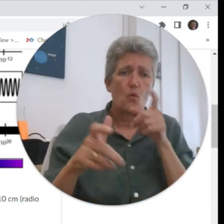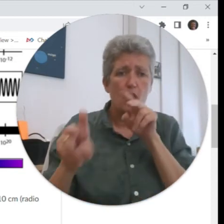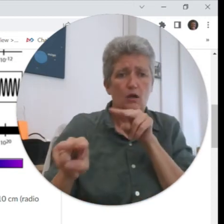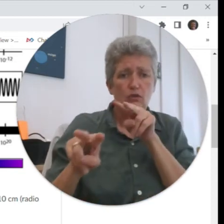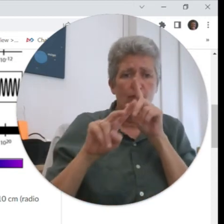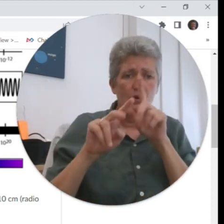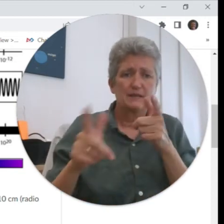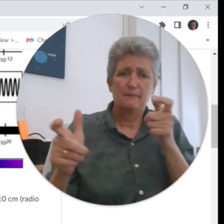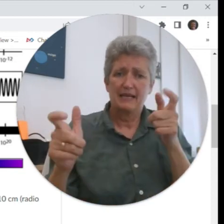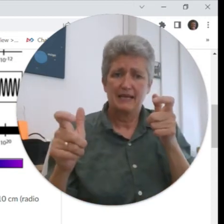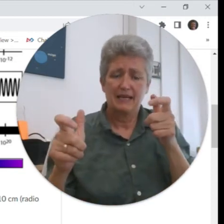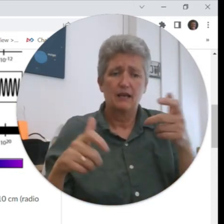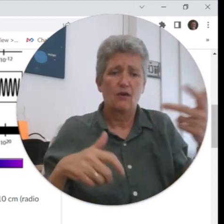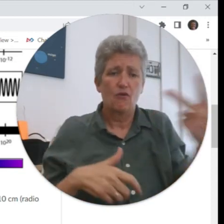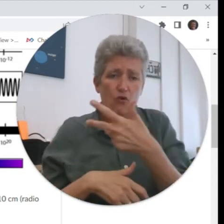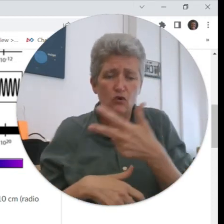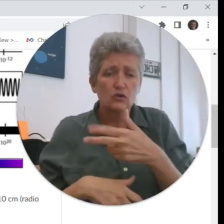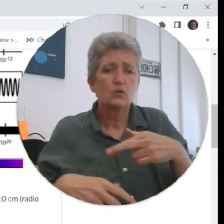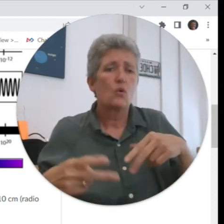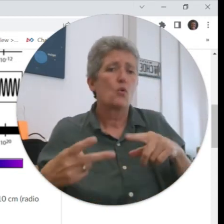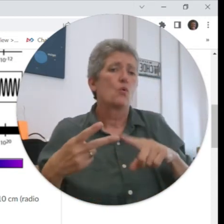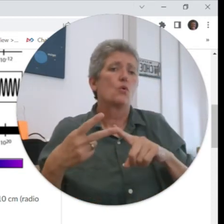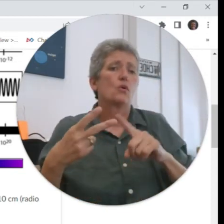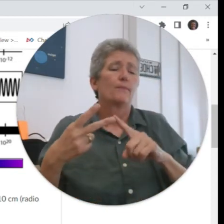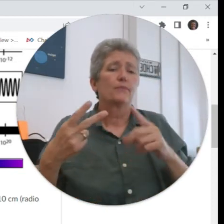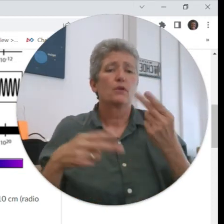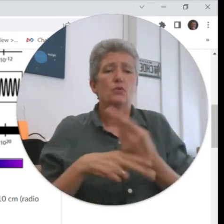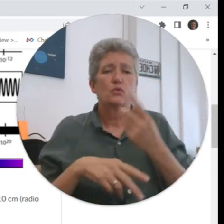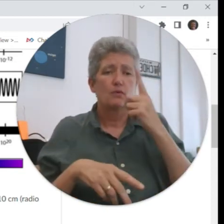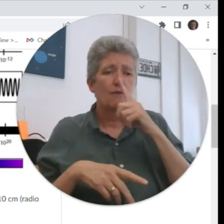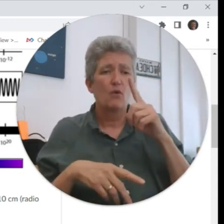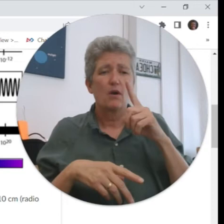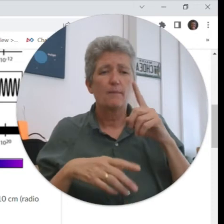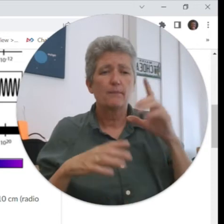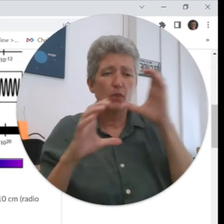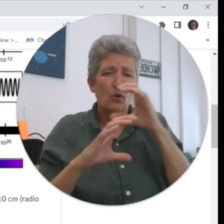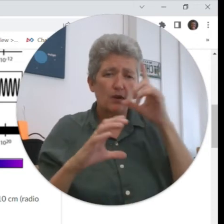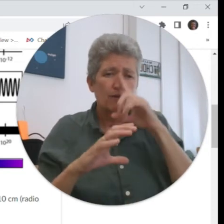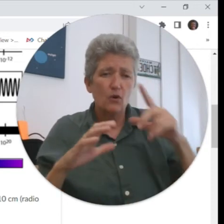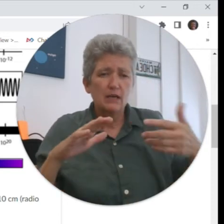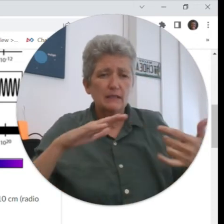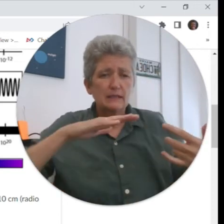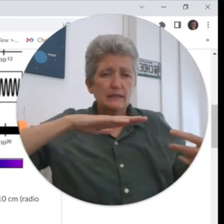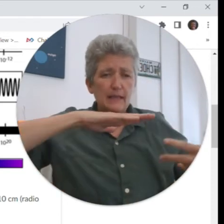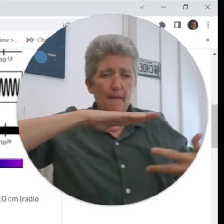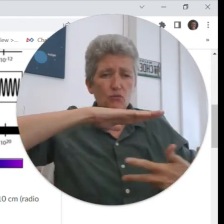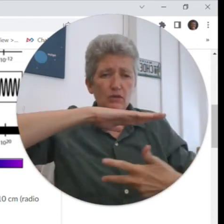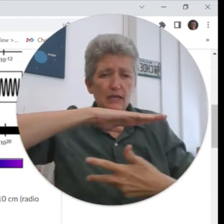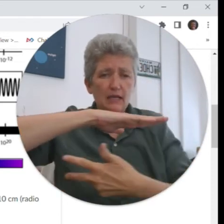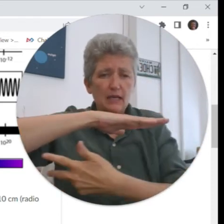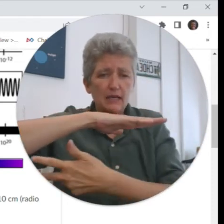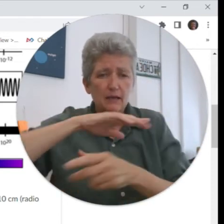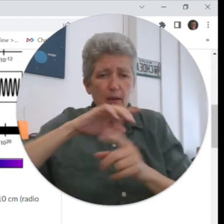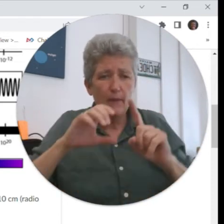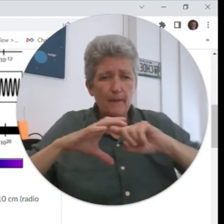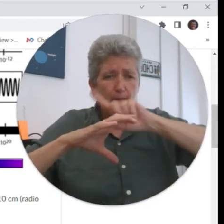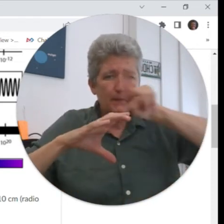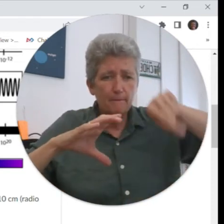like when a police is watching for speeders using a gun radar gun